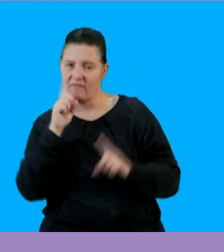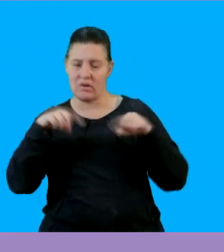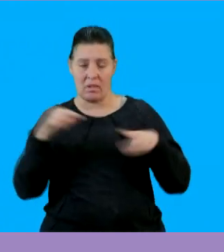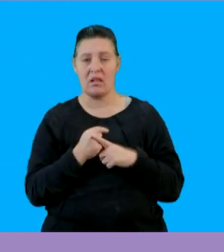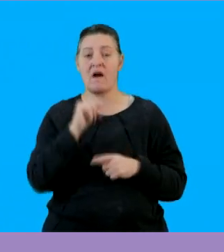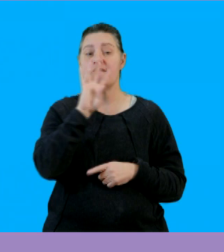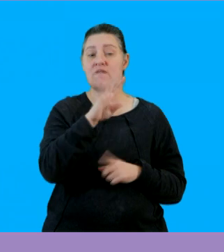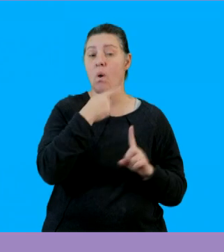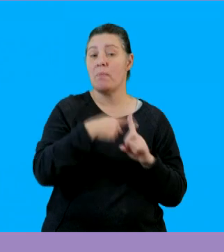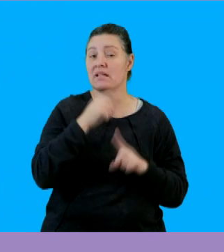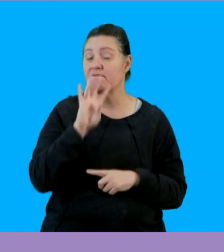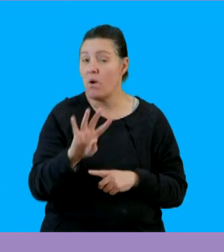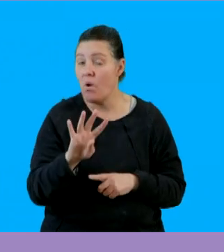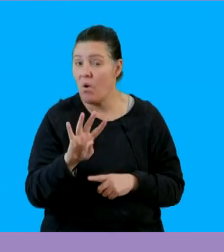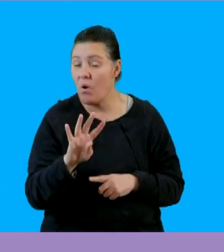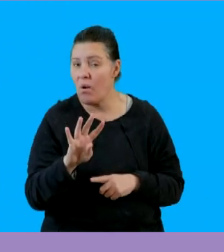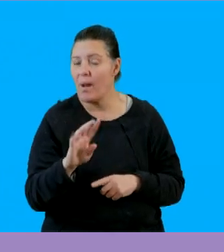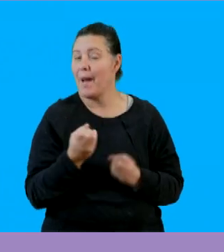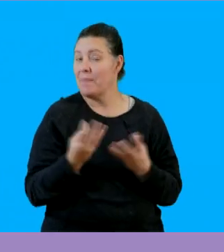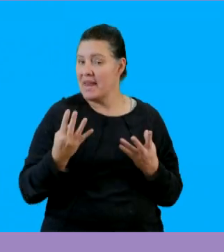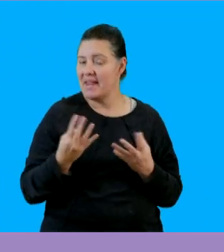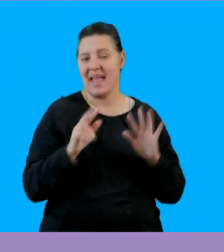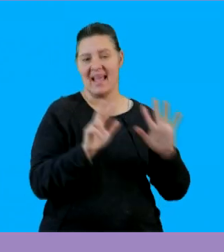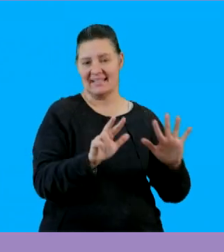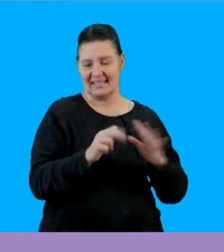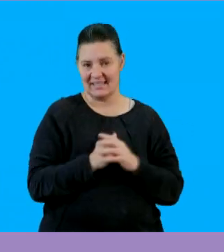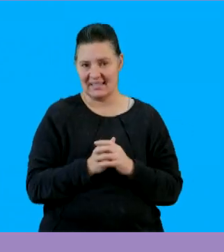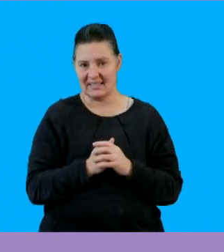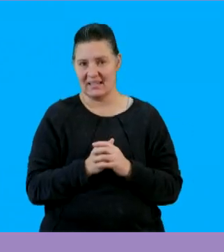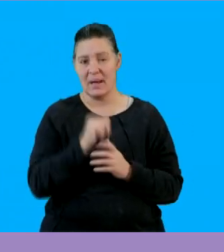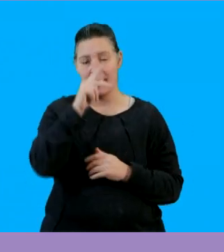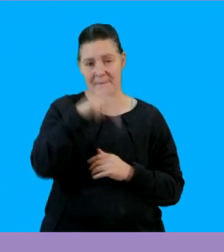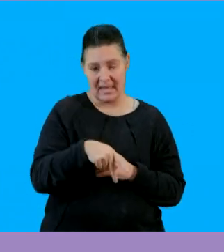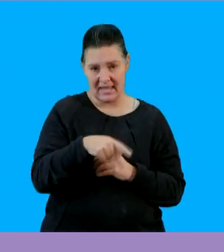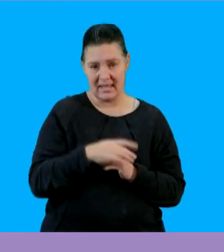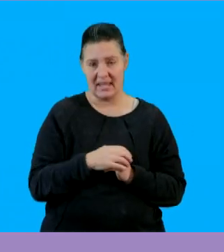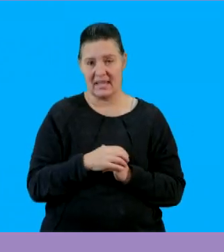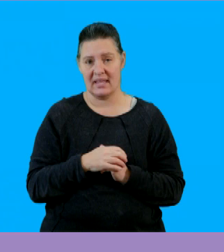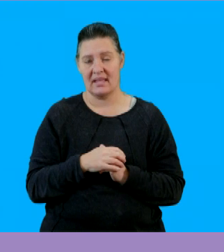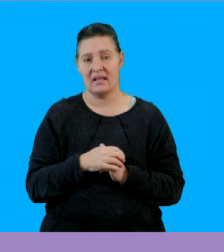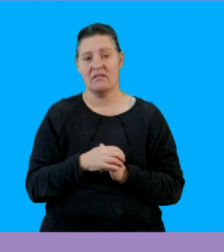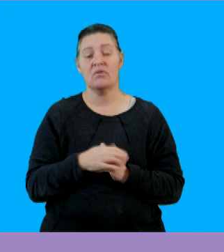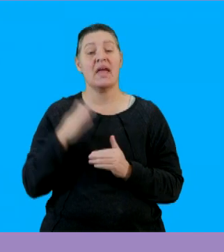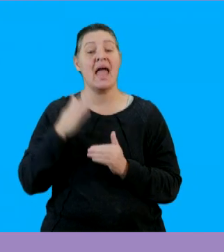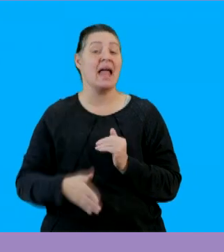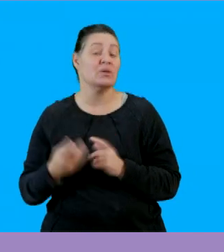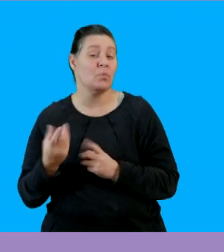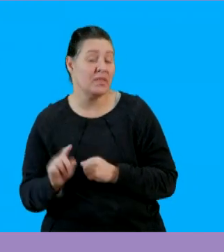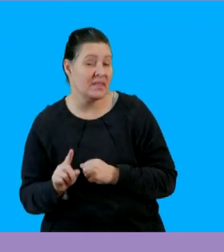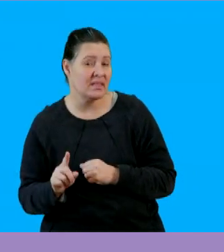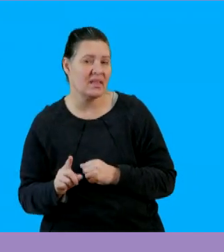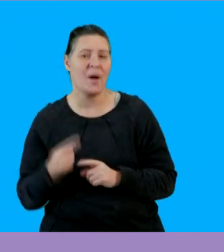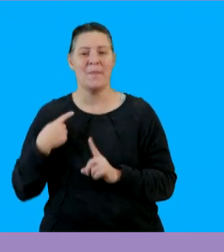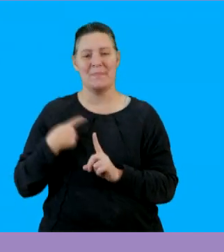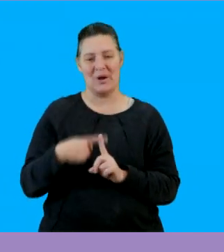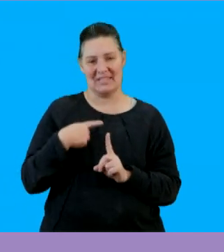variables now what is 4 plus 4 that is 8 p and we're going to end it